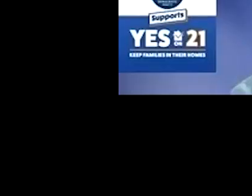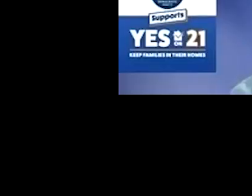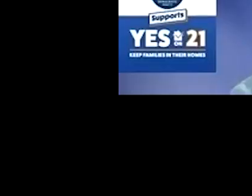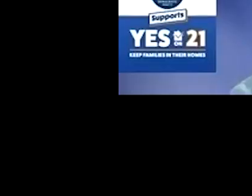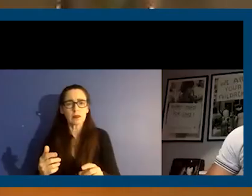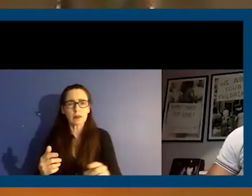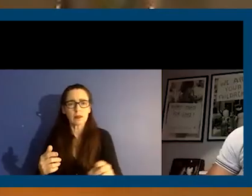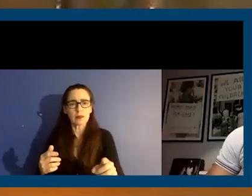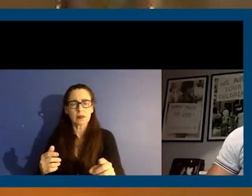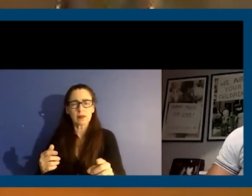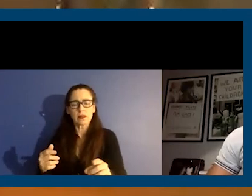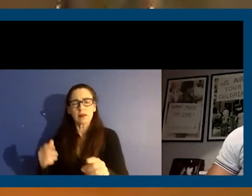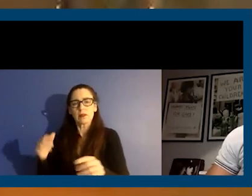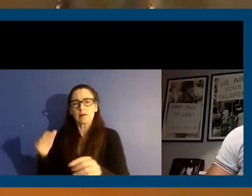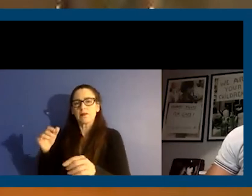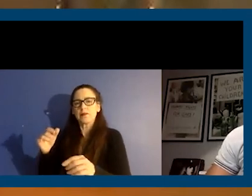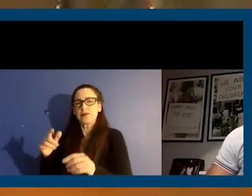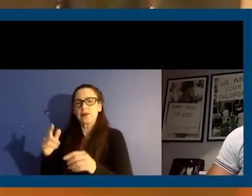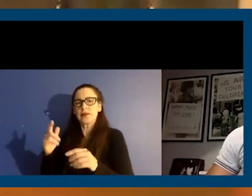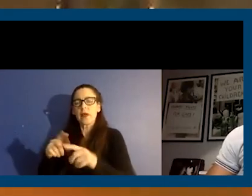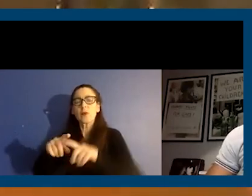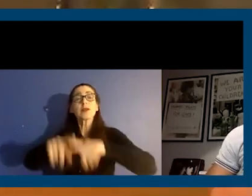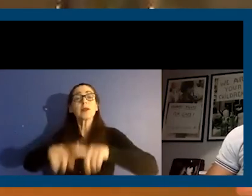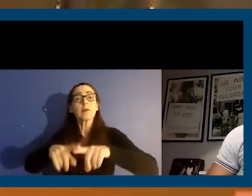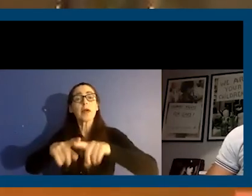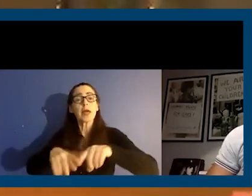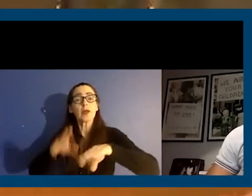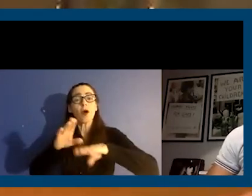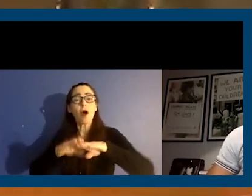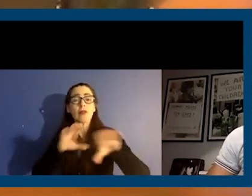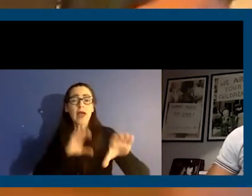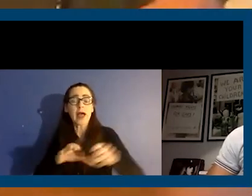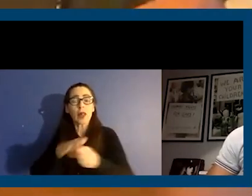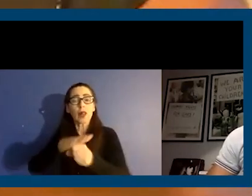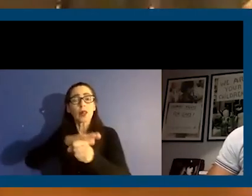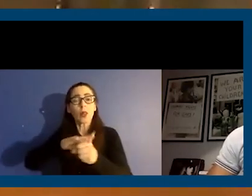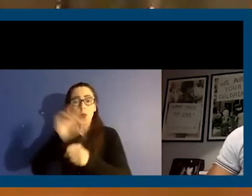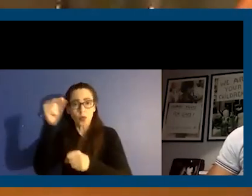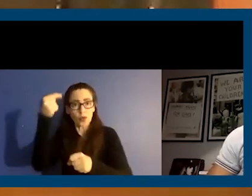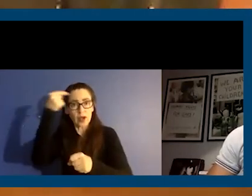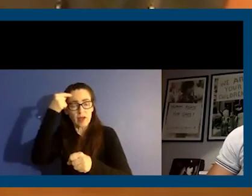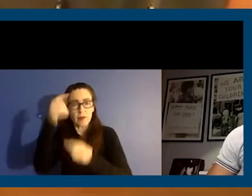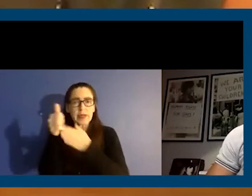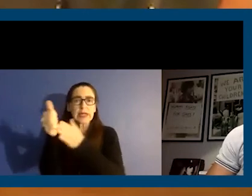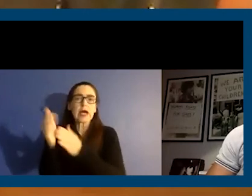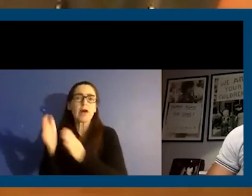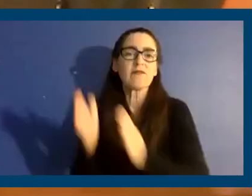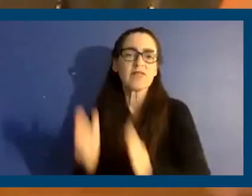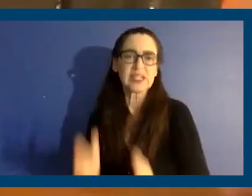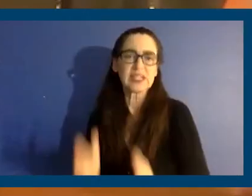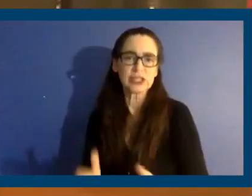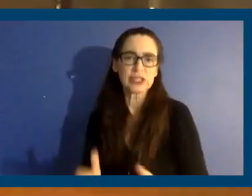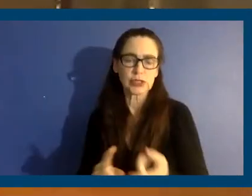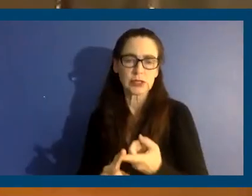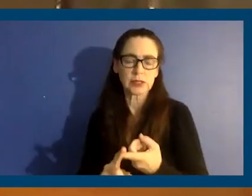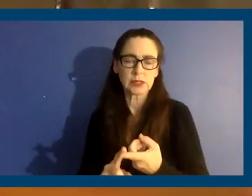That will be contingent on the action of local government officials. Therefore, city